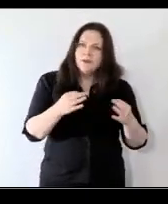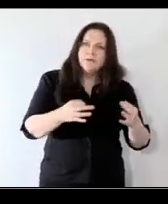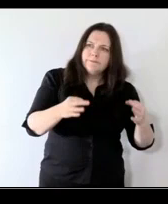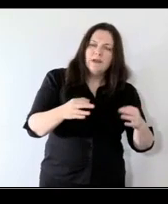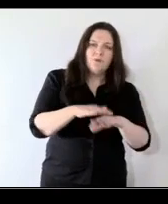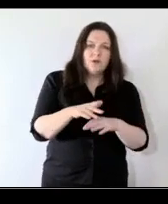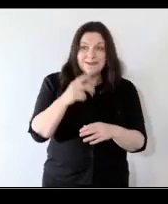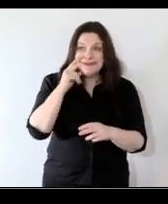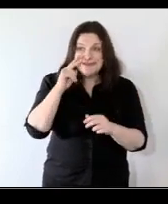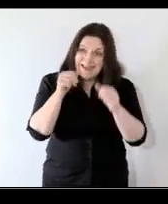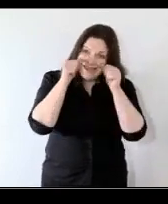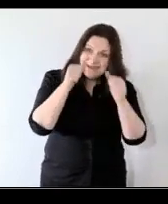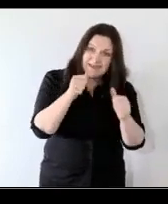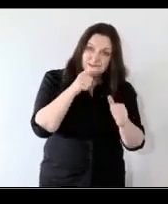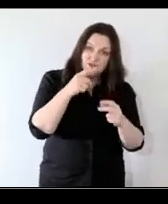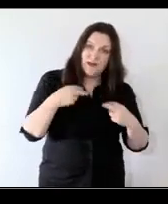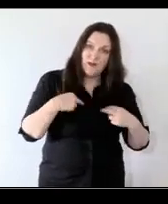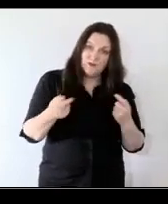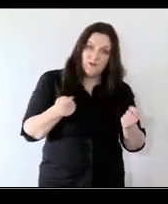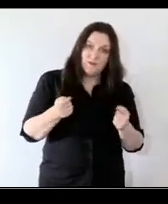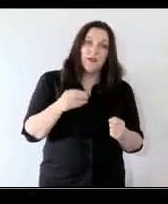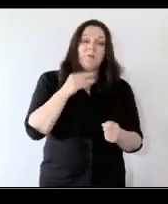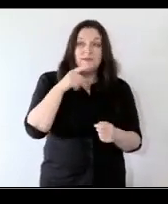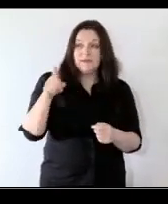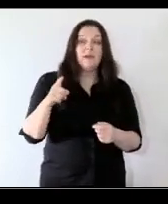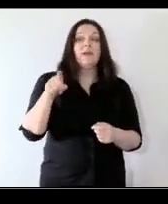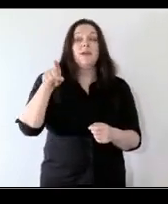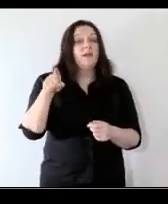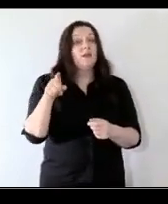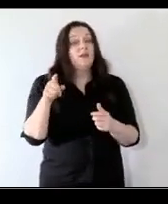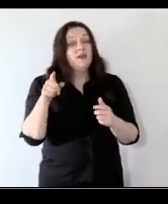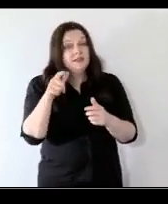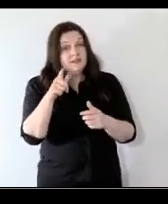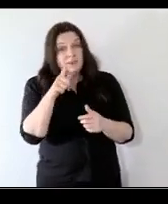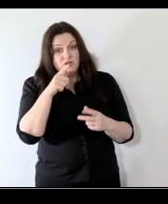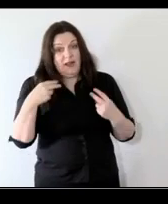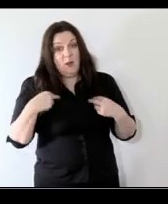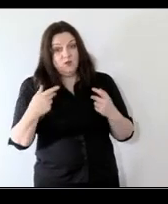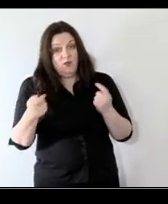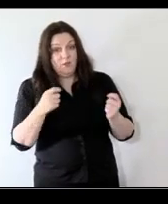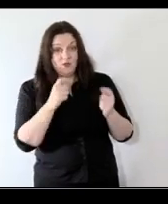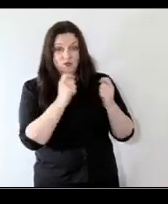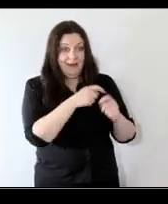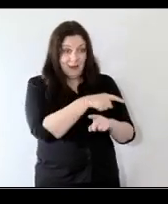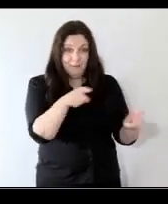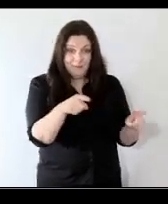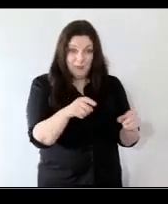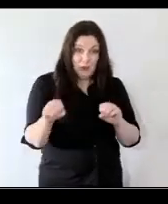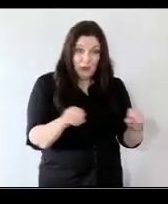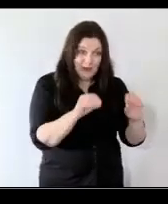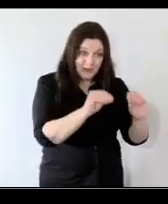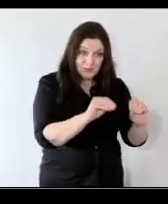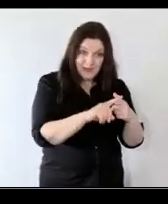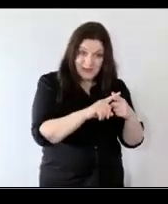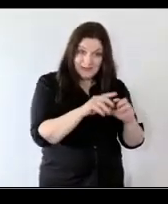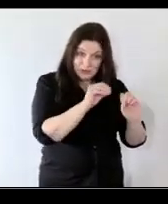the speech and language therapist from ABC will train up the early years educators and the teachers to deliver this targeted